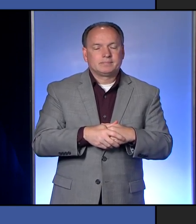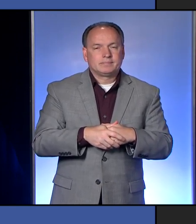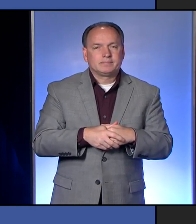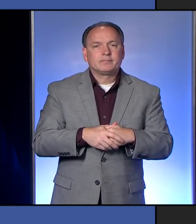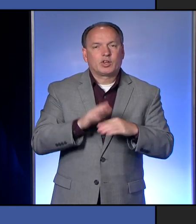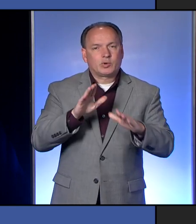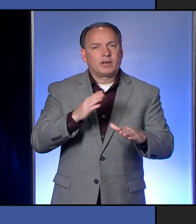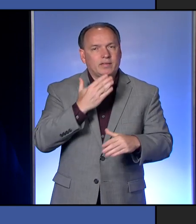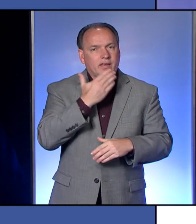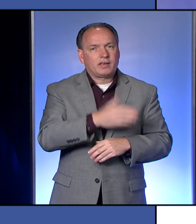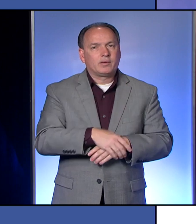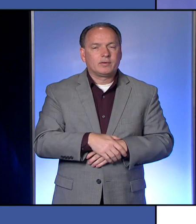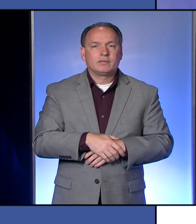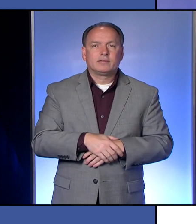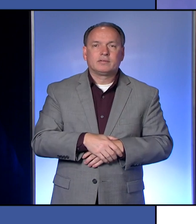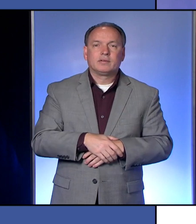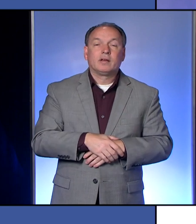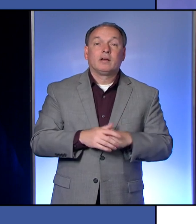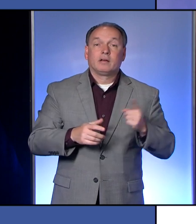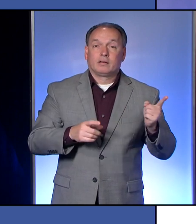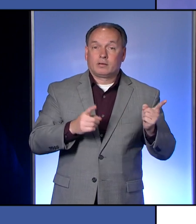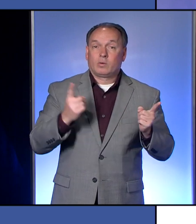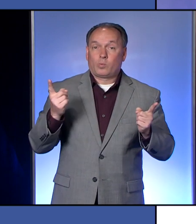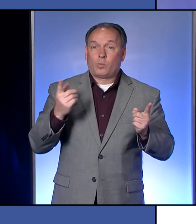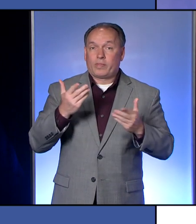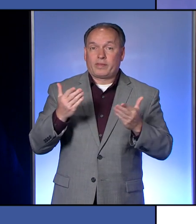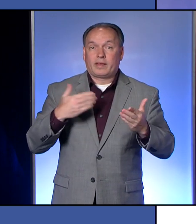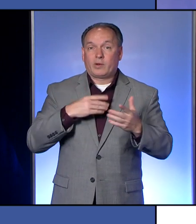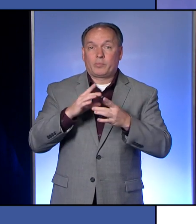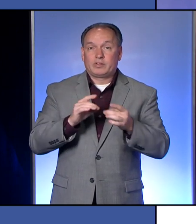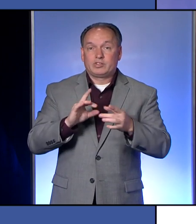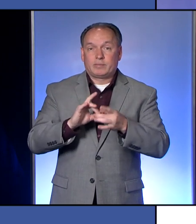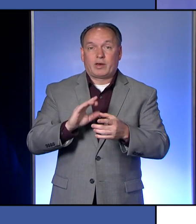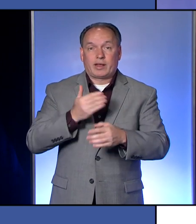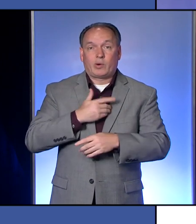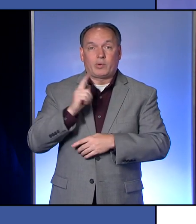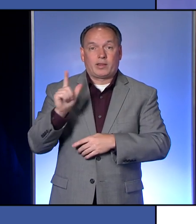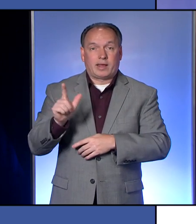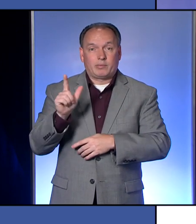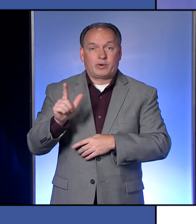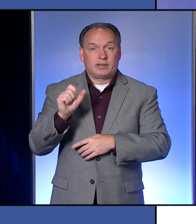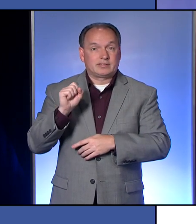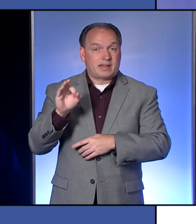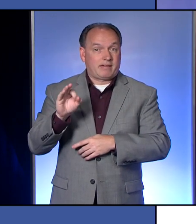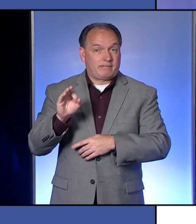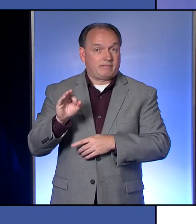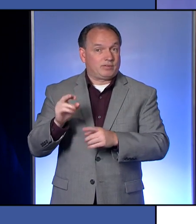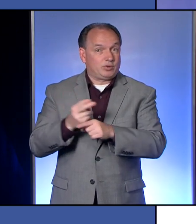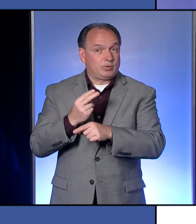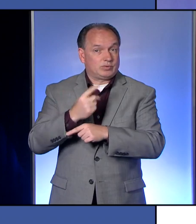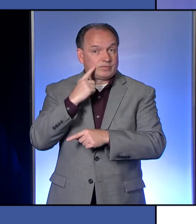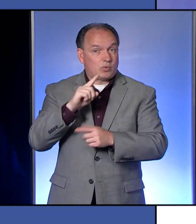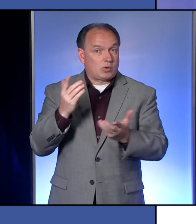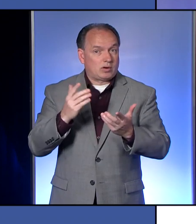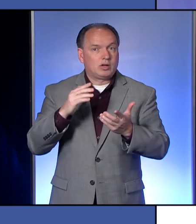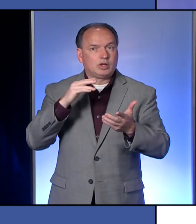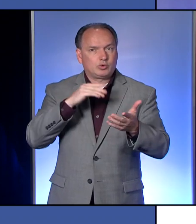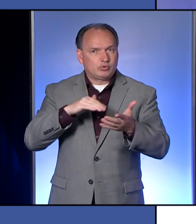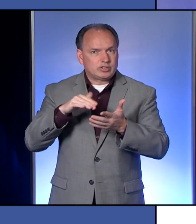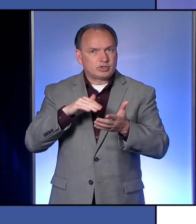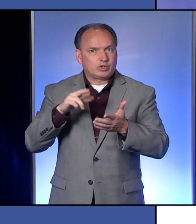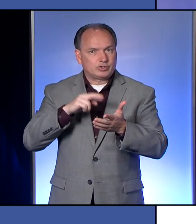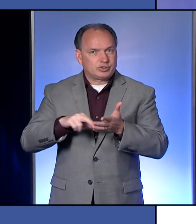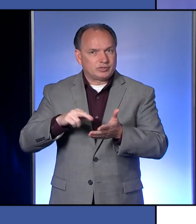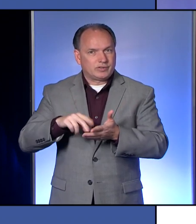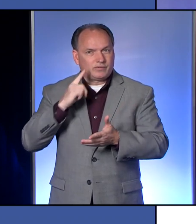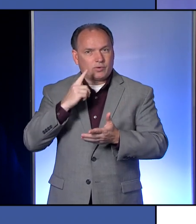Great. Thank you. One of the things I will mention about our library staff is we have used them to do research actually for the last